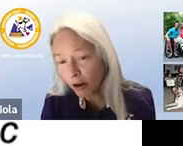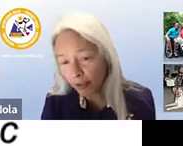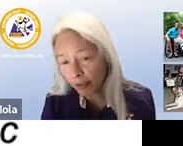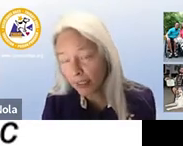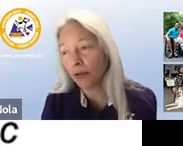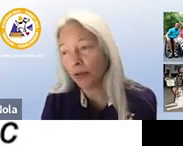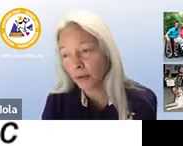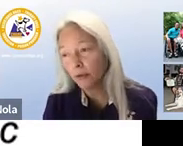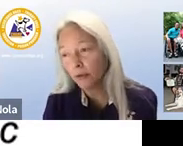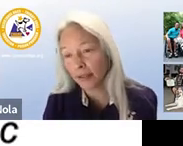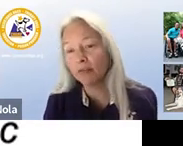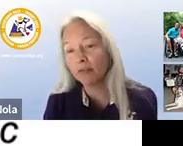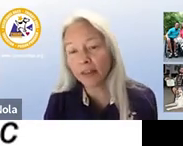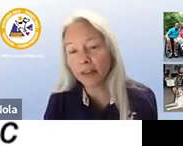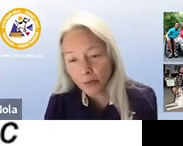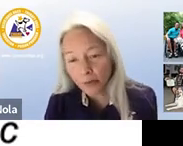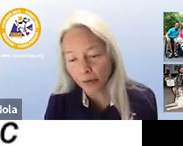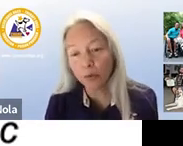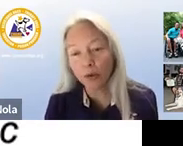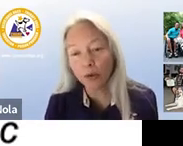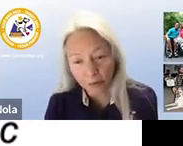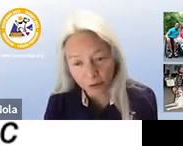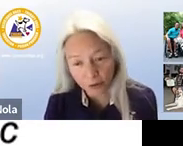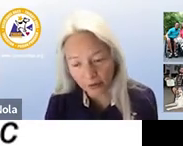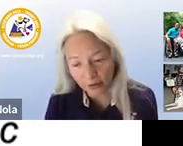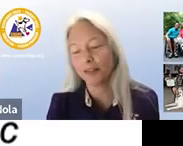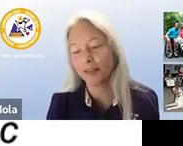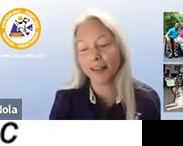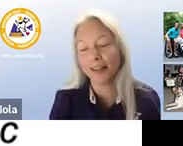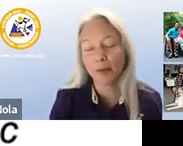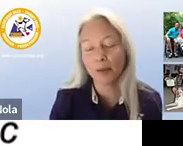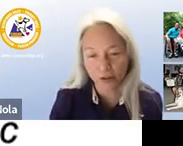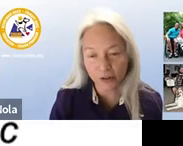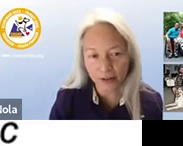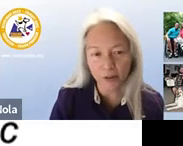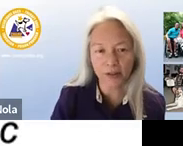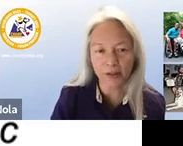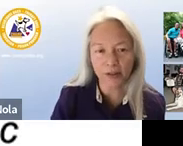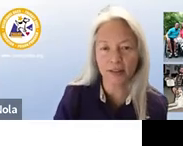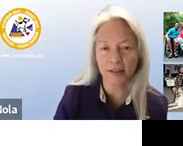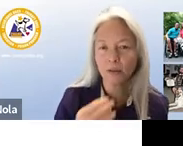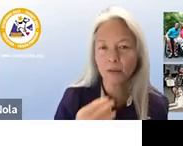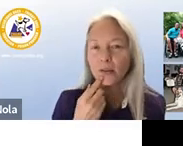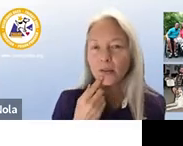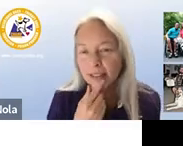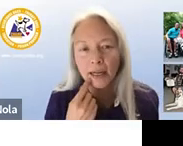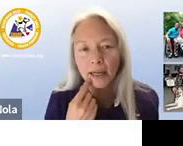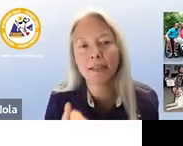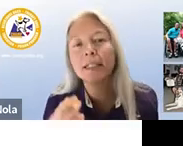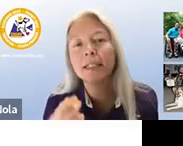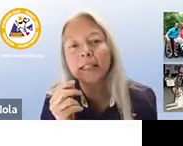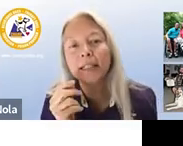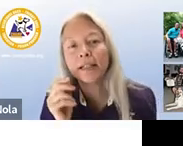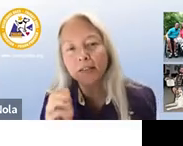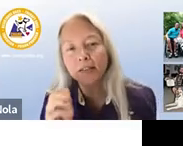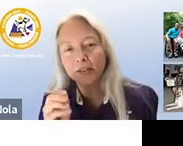dog you you can invite them to return without their dog but but their dog is the one that can't allow in